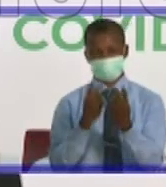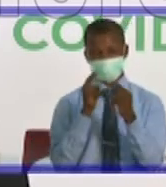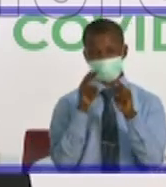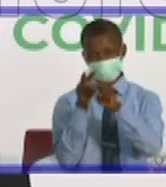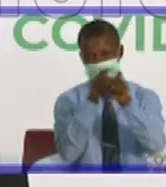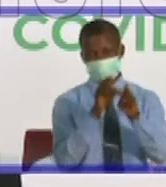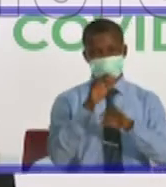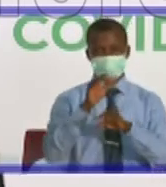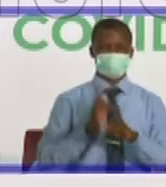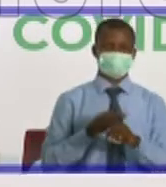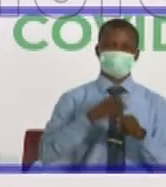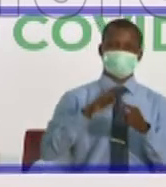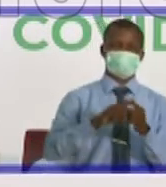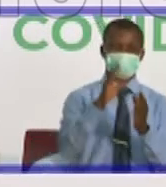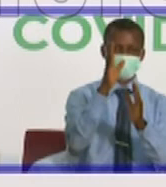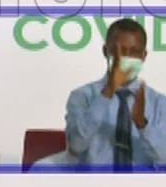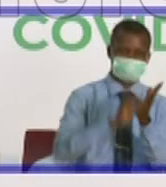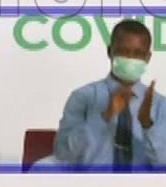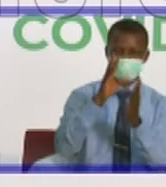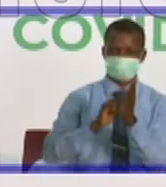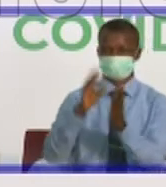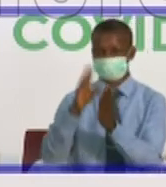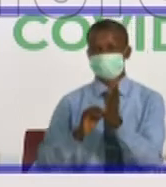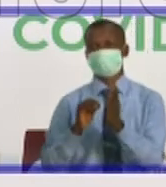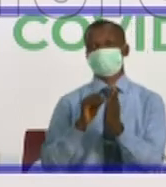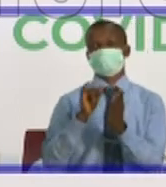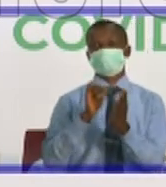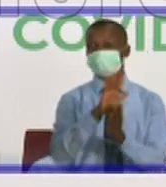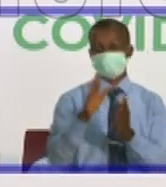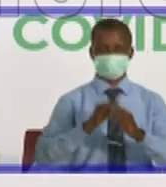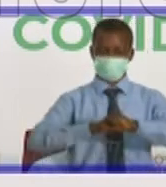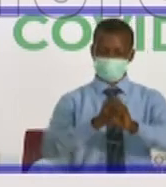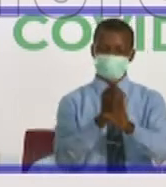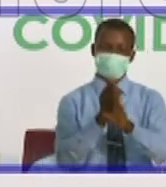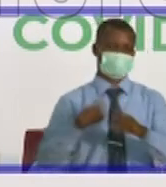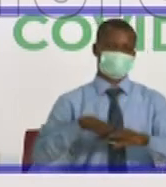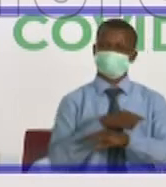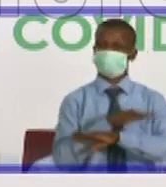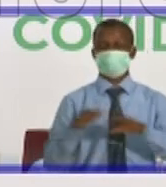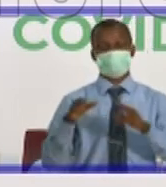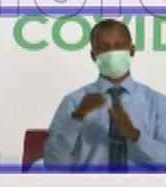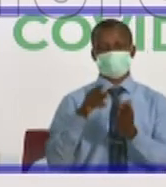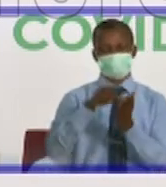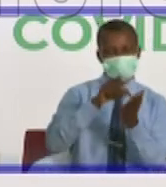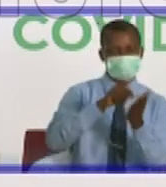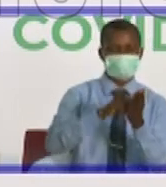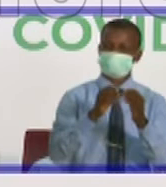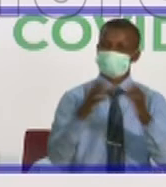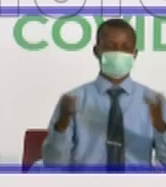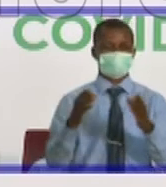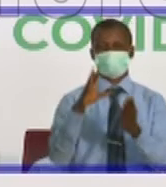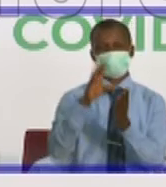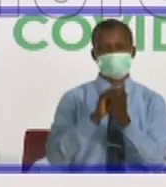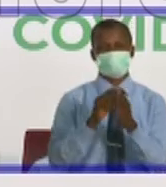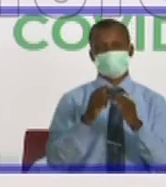to download those new guidelines. We don't print massive copies of them because this is a new disease, and